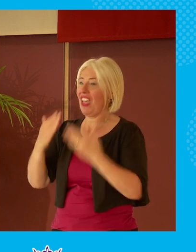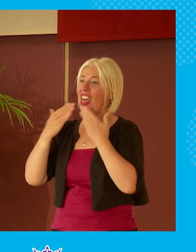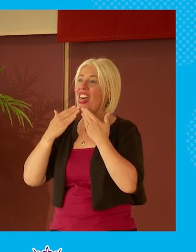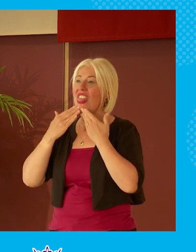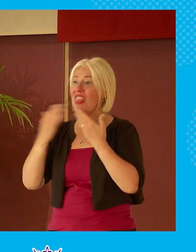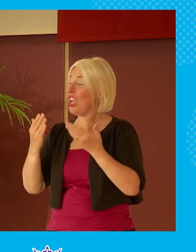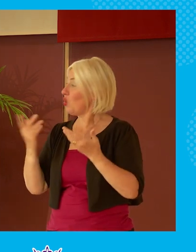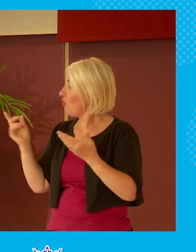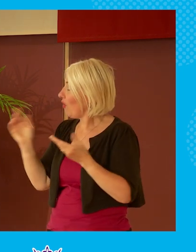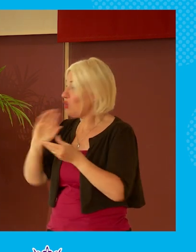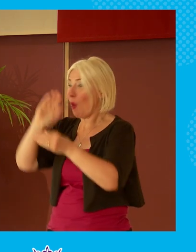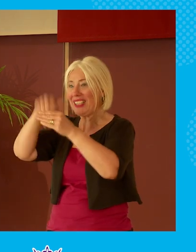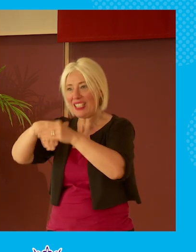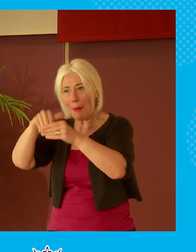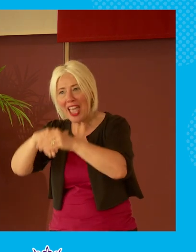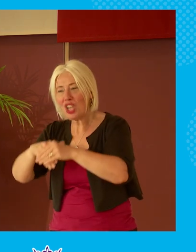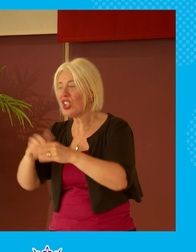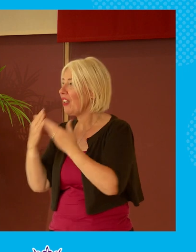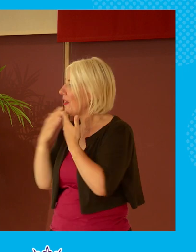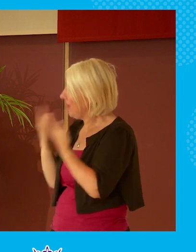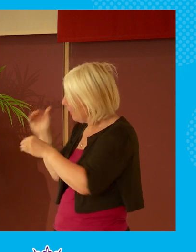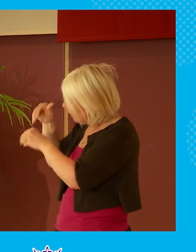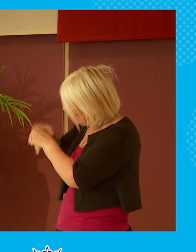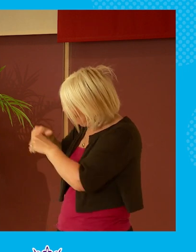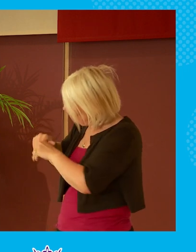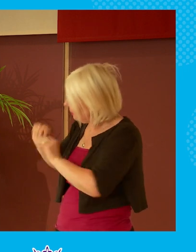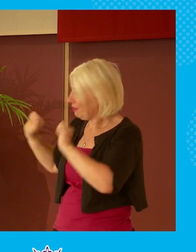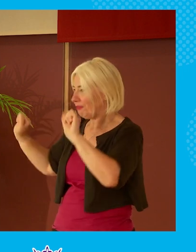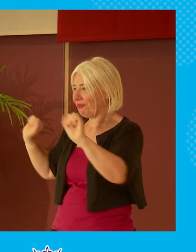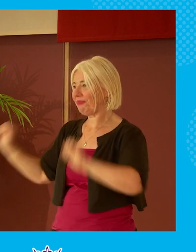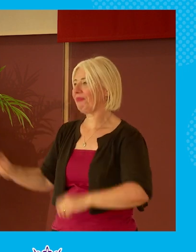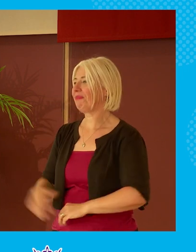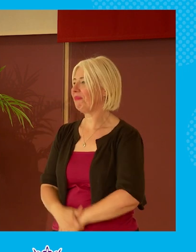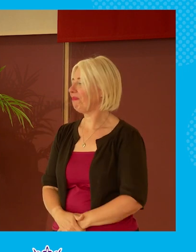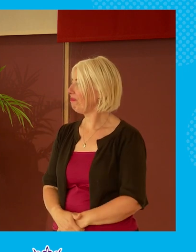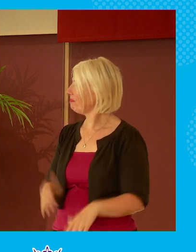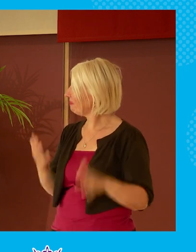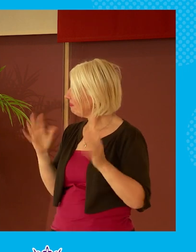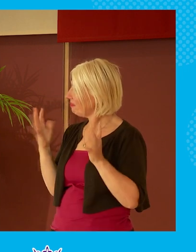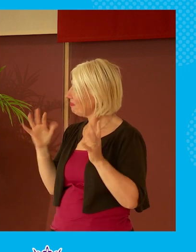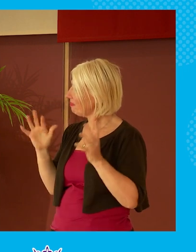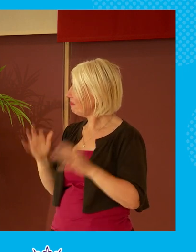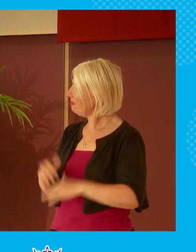participation a